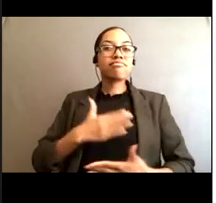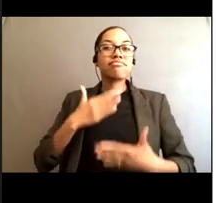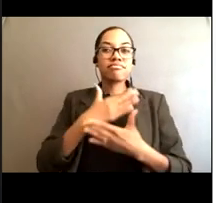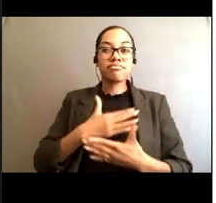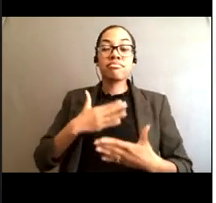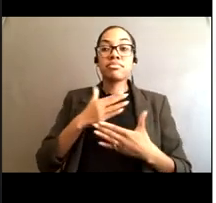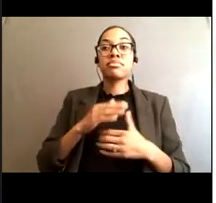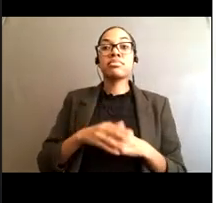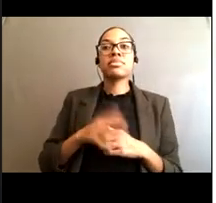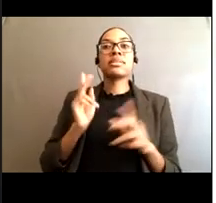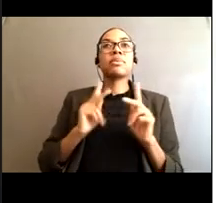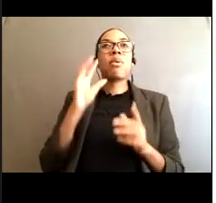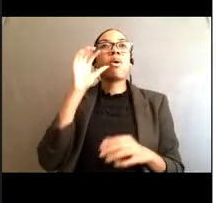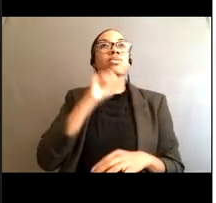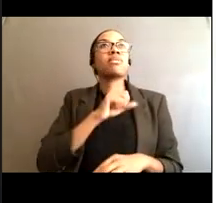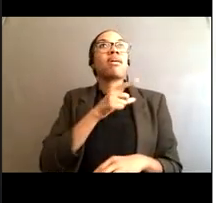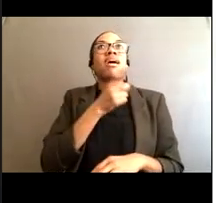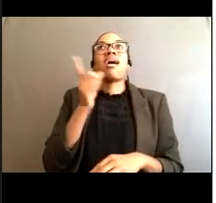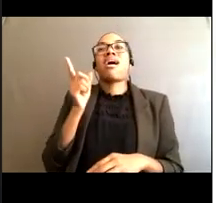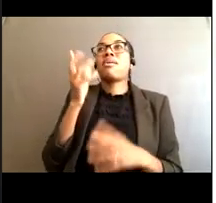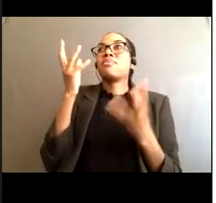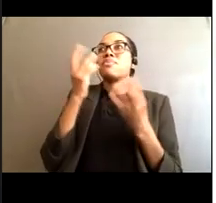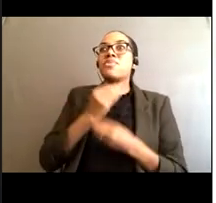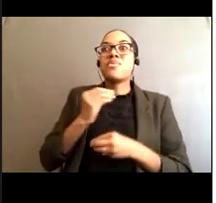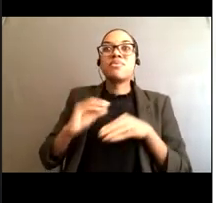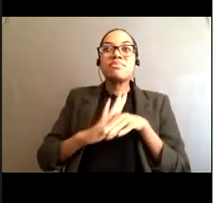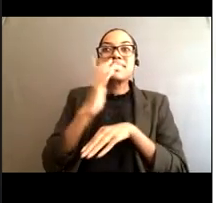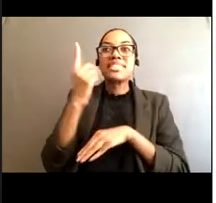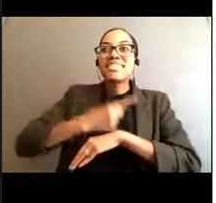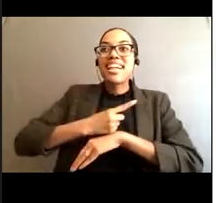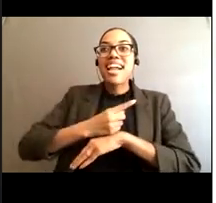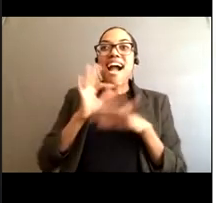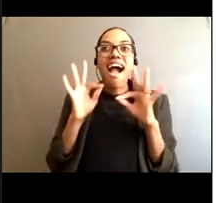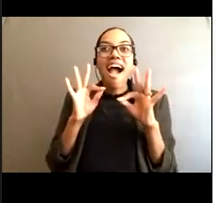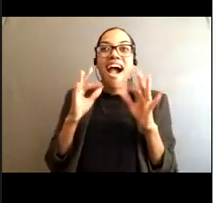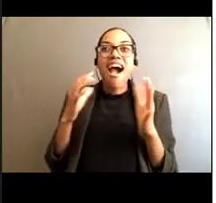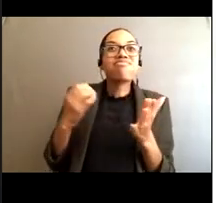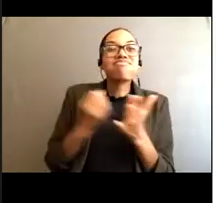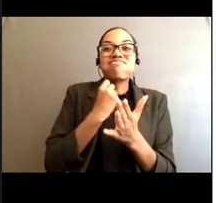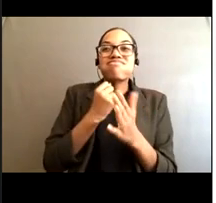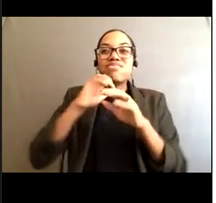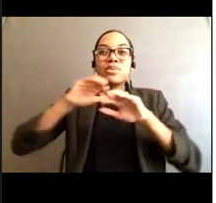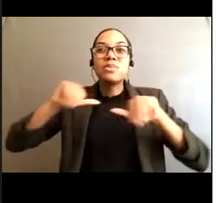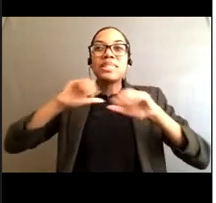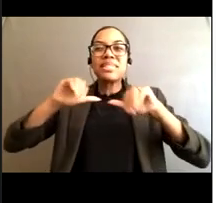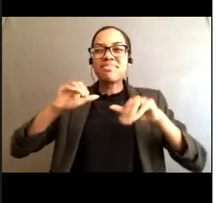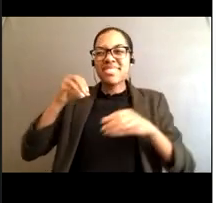people thought, you know, beautiful beach day, you know, we can get in some late season swimming.